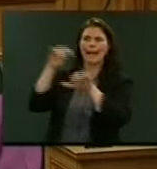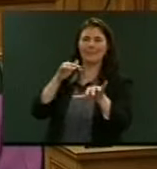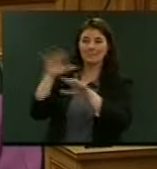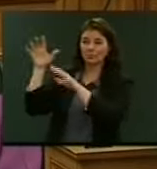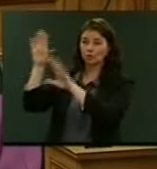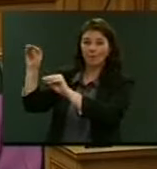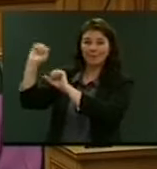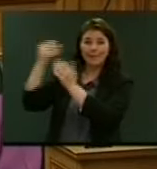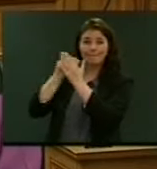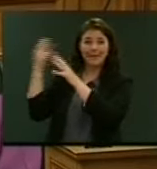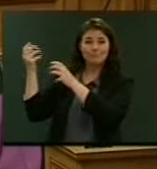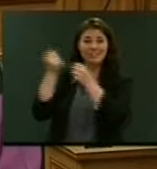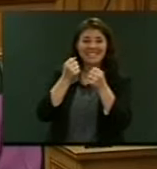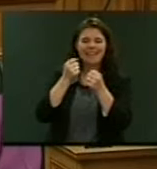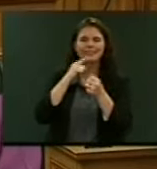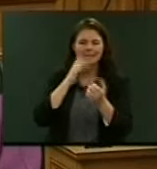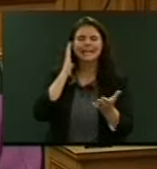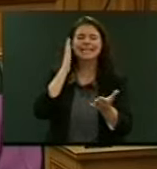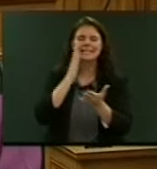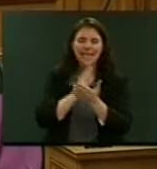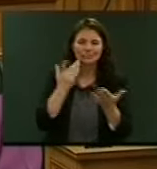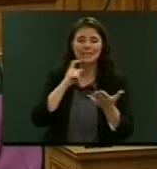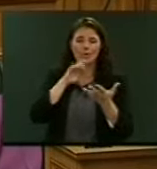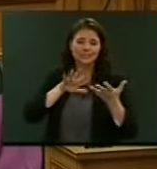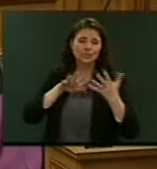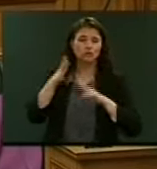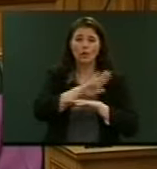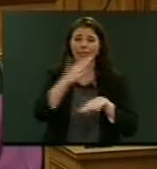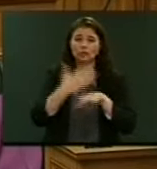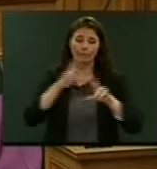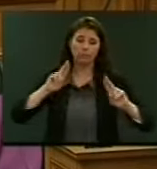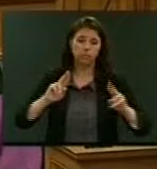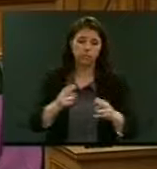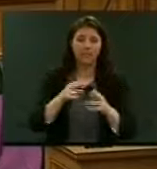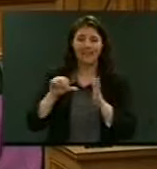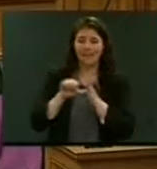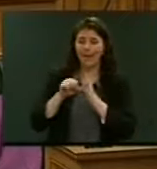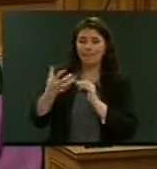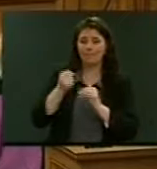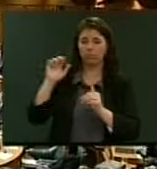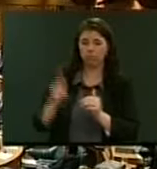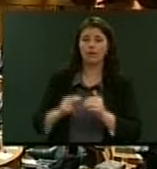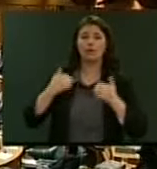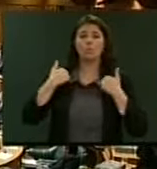Zealand. That is guaranteed to destroy jobs, reduce incomes and destroy wealth.